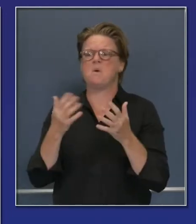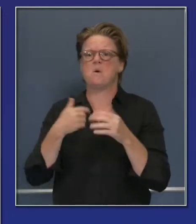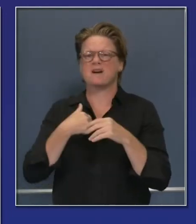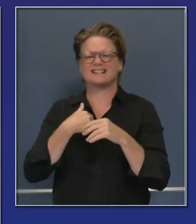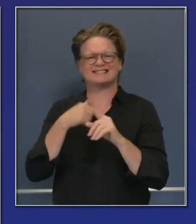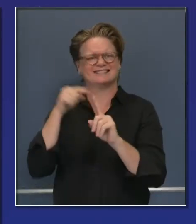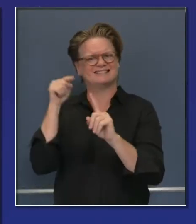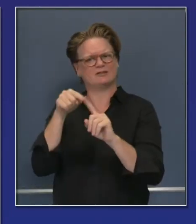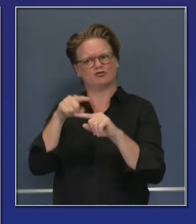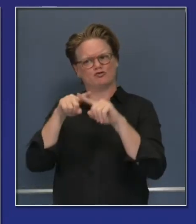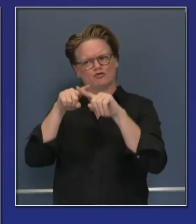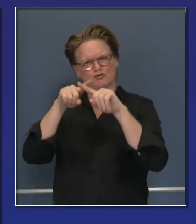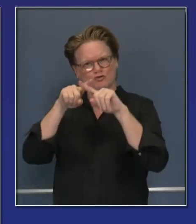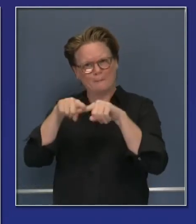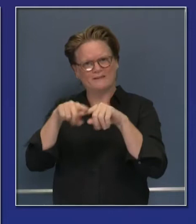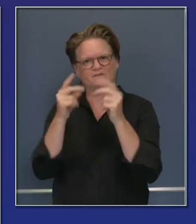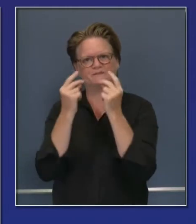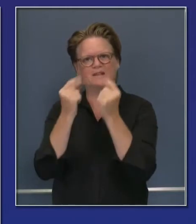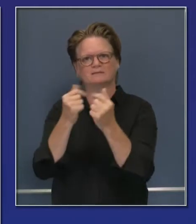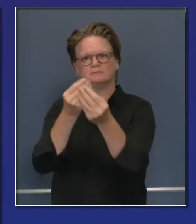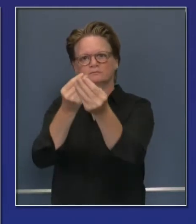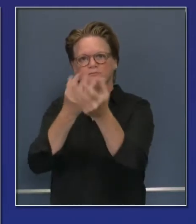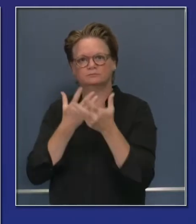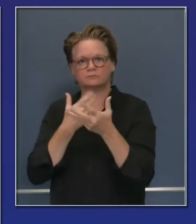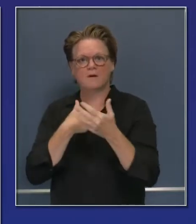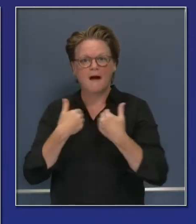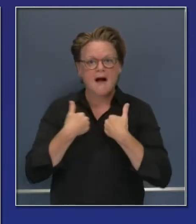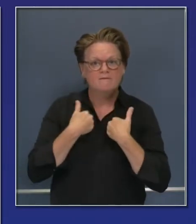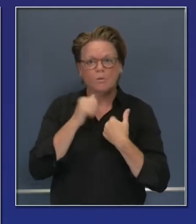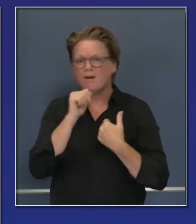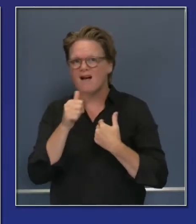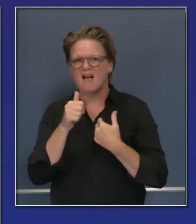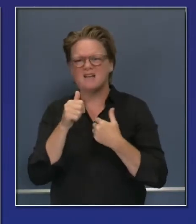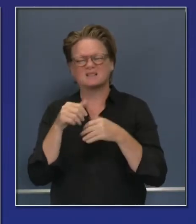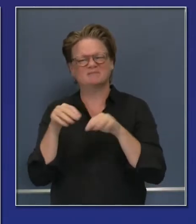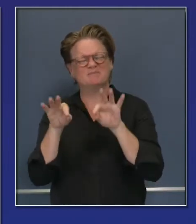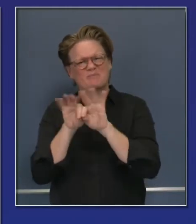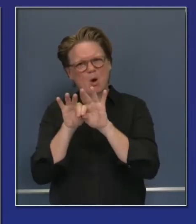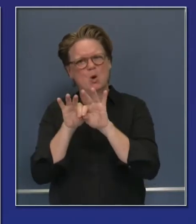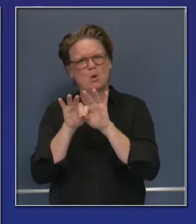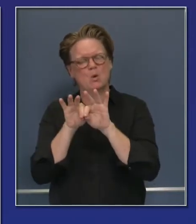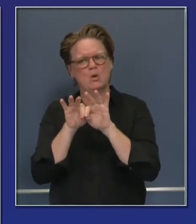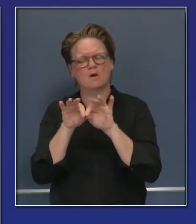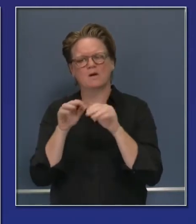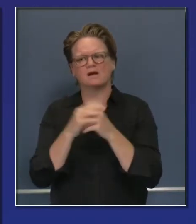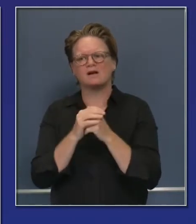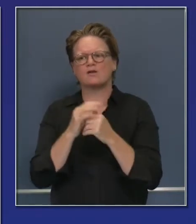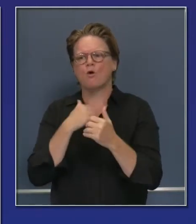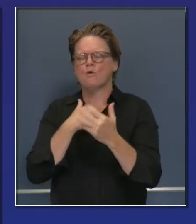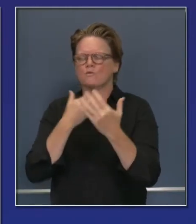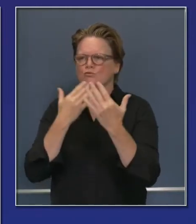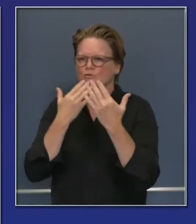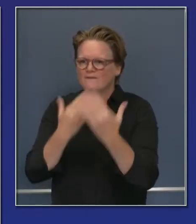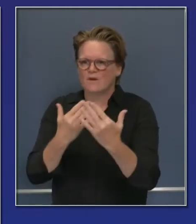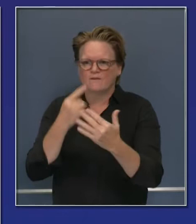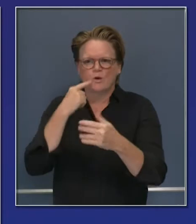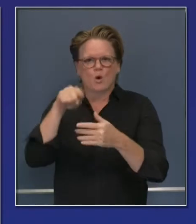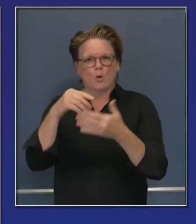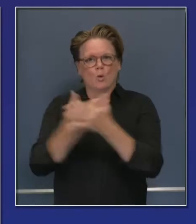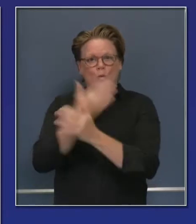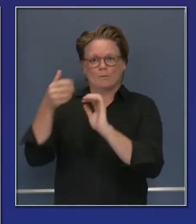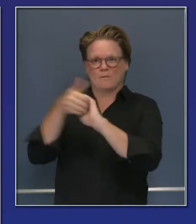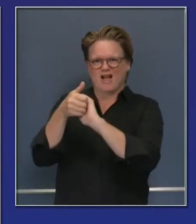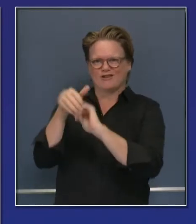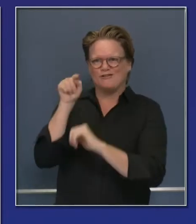really pleased to know that this arrangement is also going to allow us to not only test for COVID, but